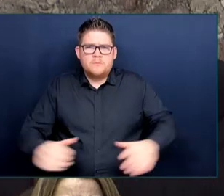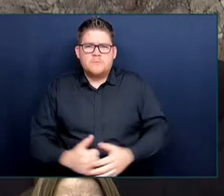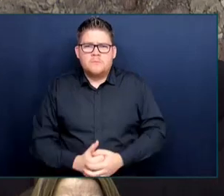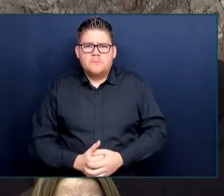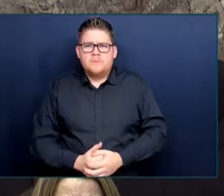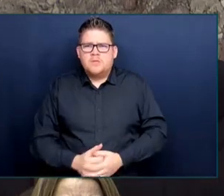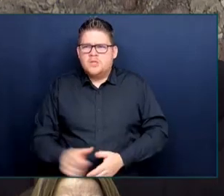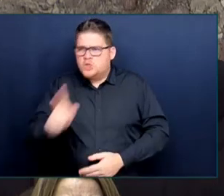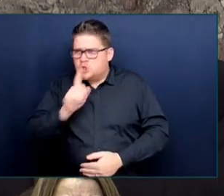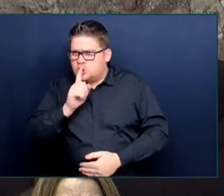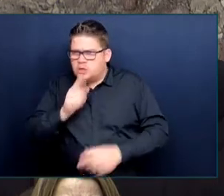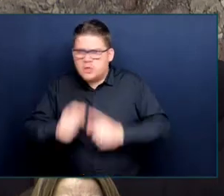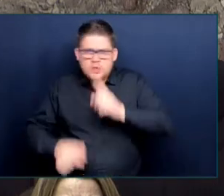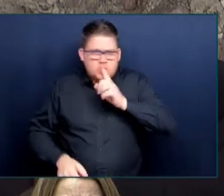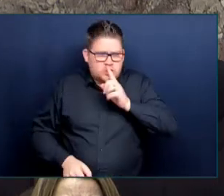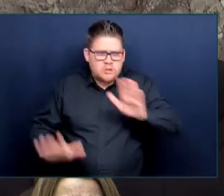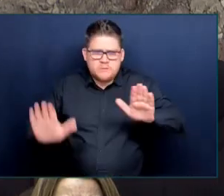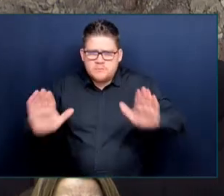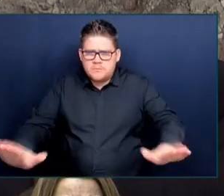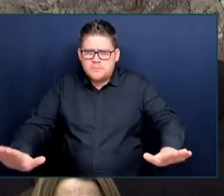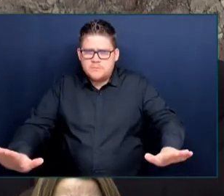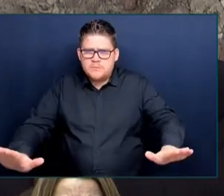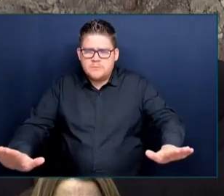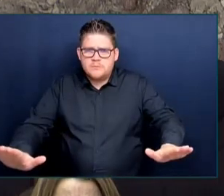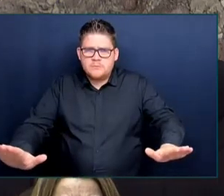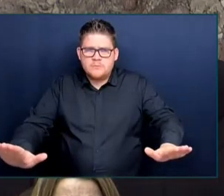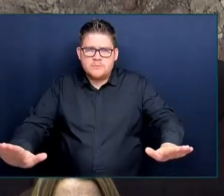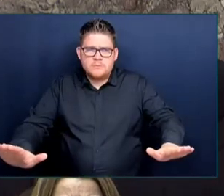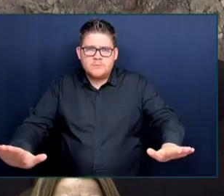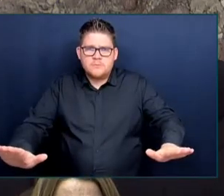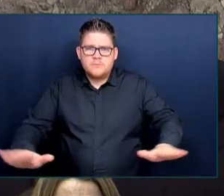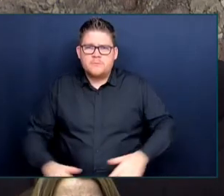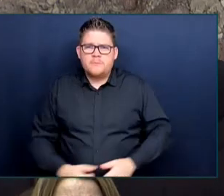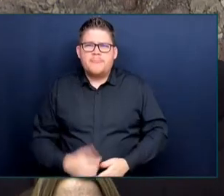respect—health care workers and nurses and patients.